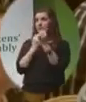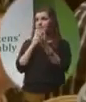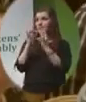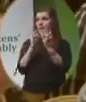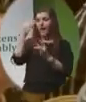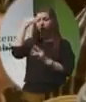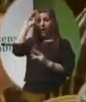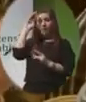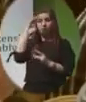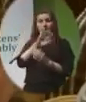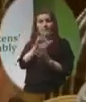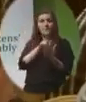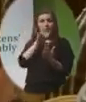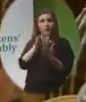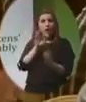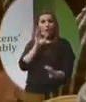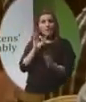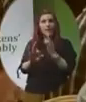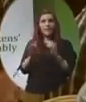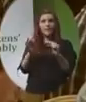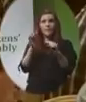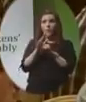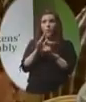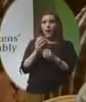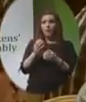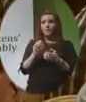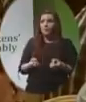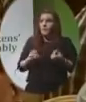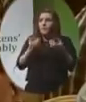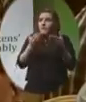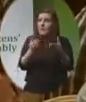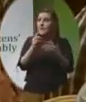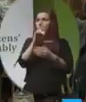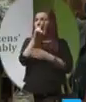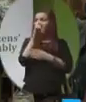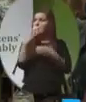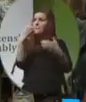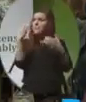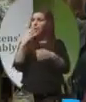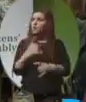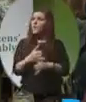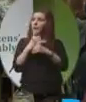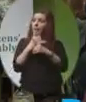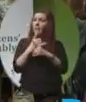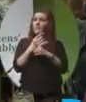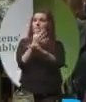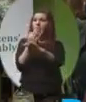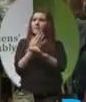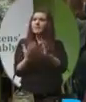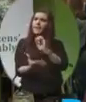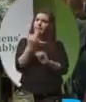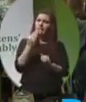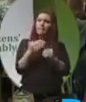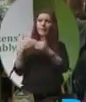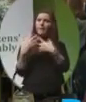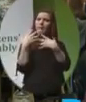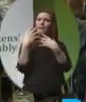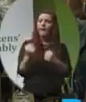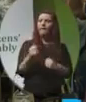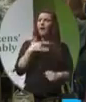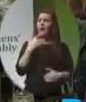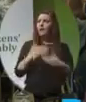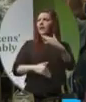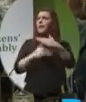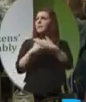centre of excellence for perinatal palliative care to help families of babies with a life-limiting condition. And as a